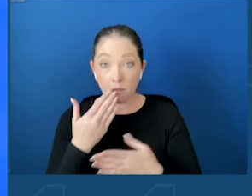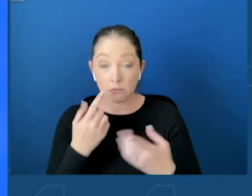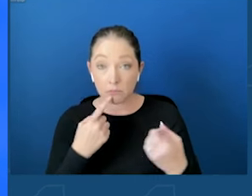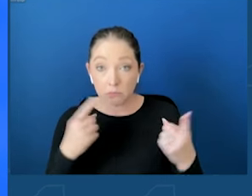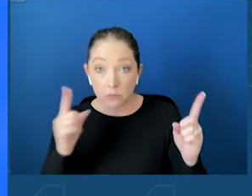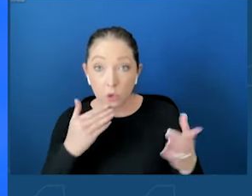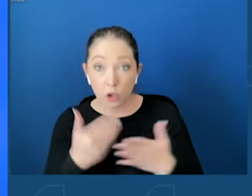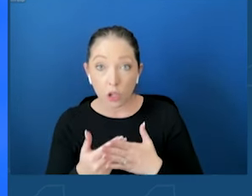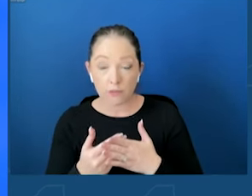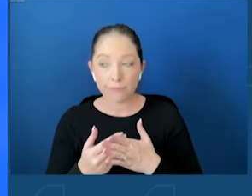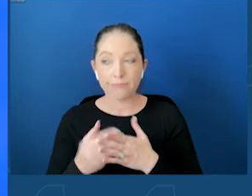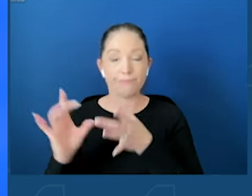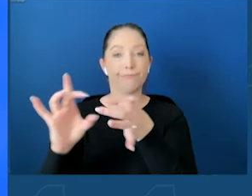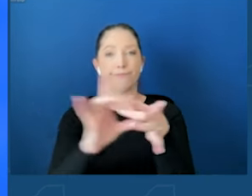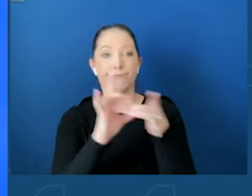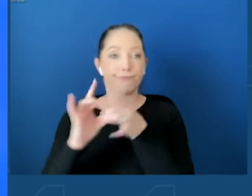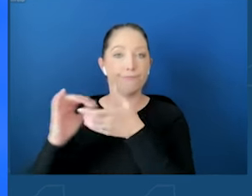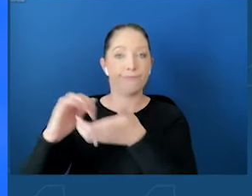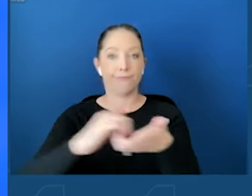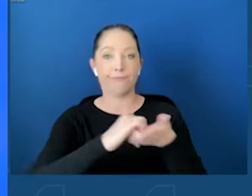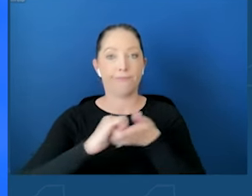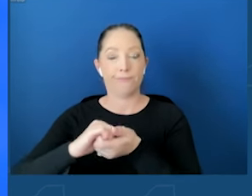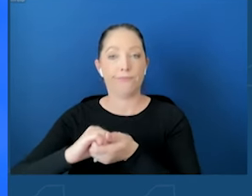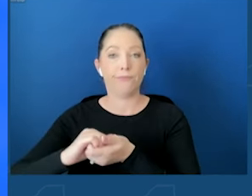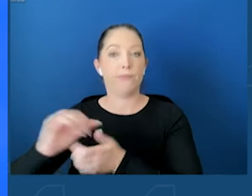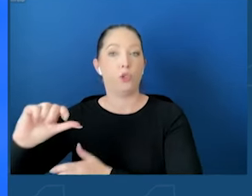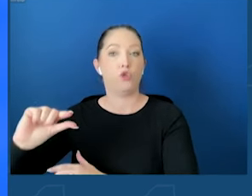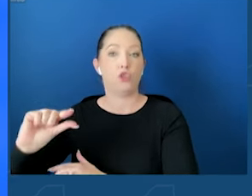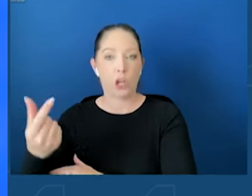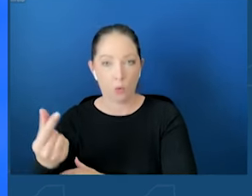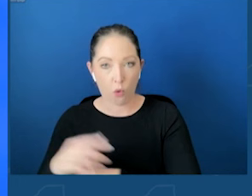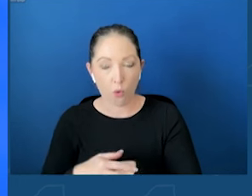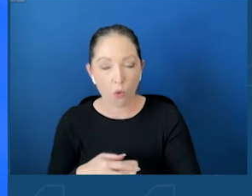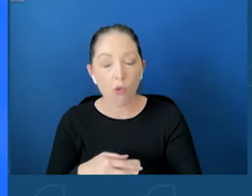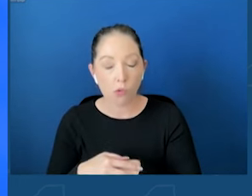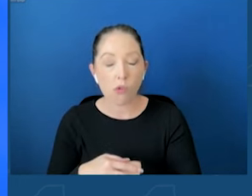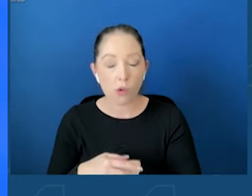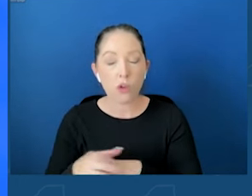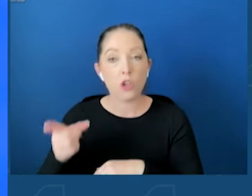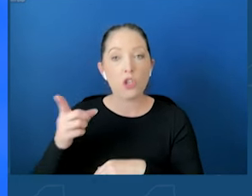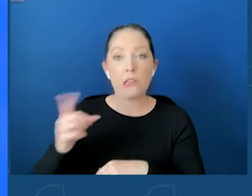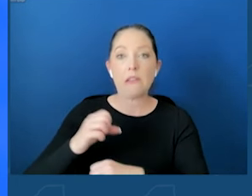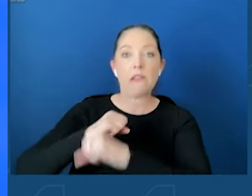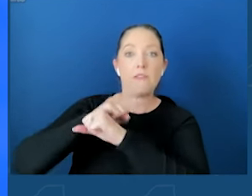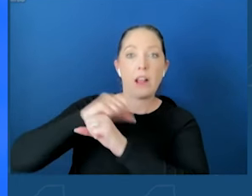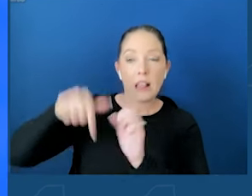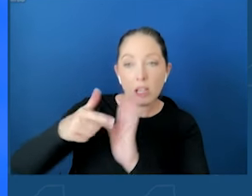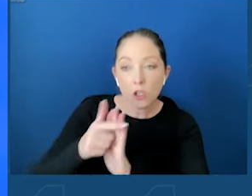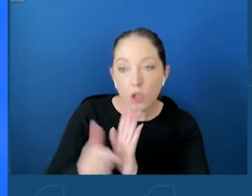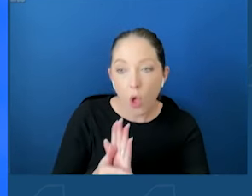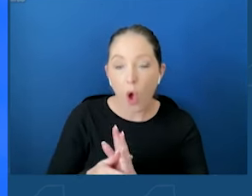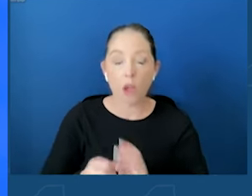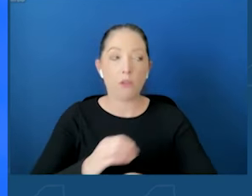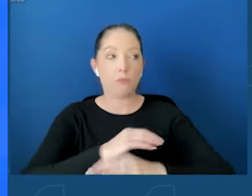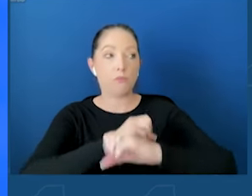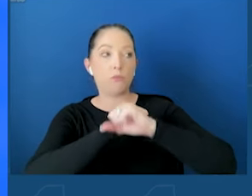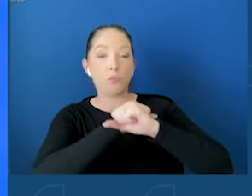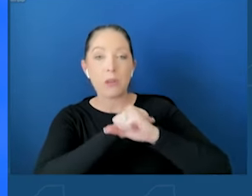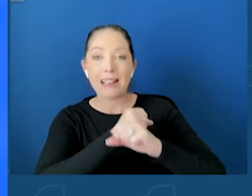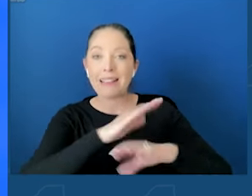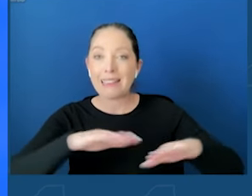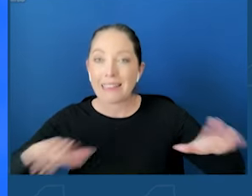front defending this law, but ultimately protecting parents and their kids. The teachers,